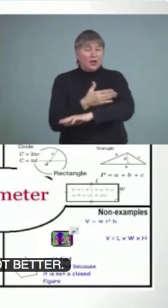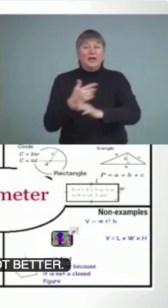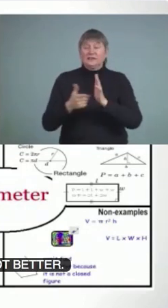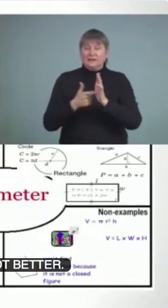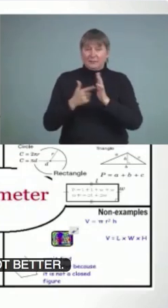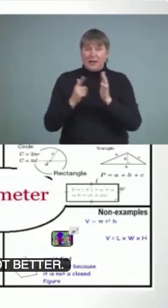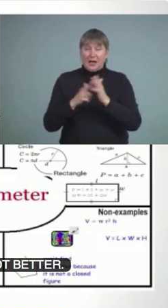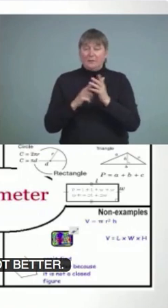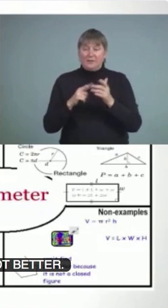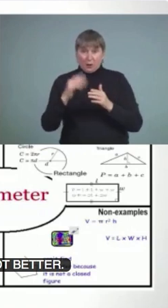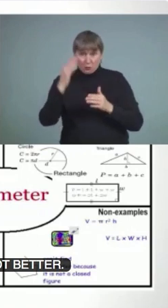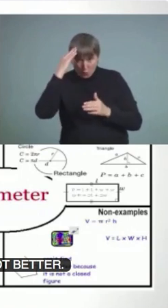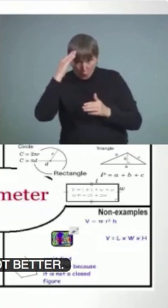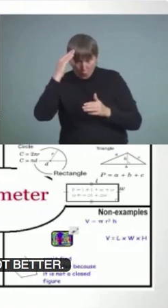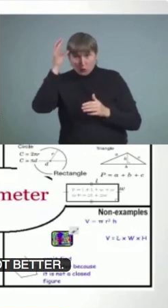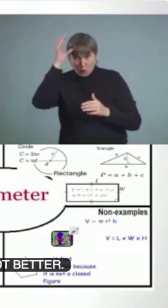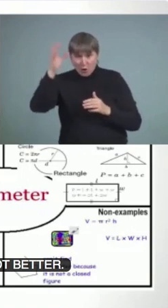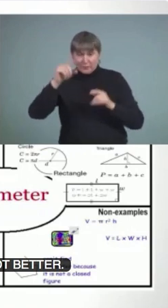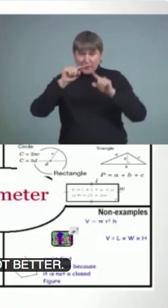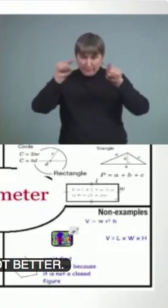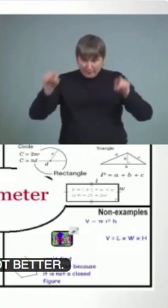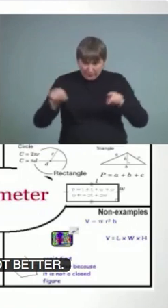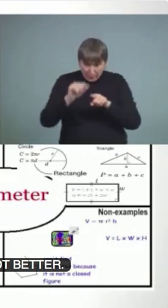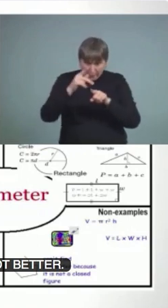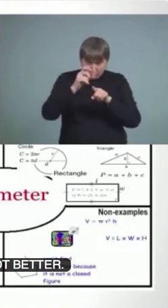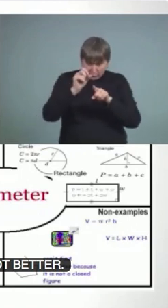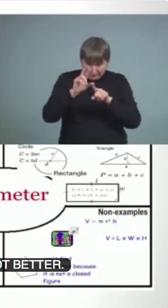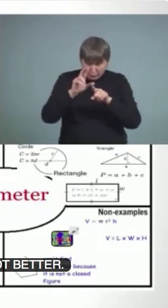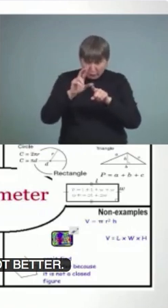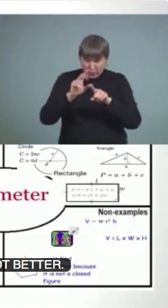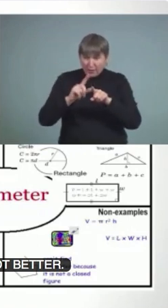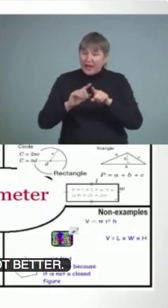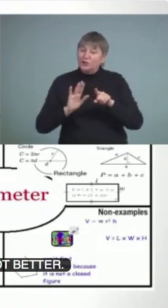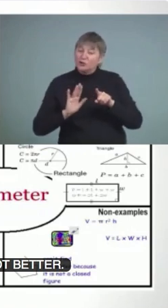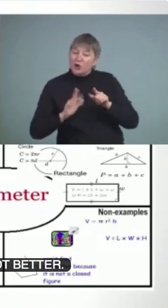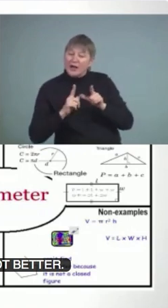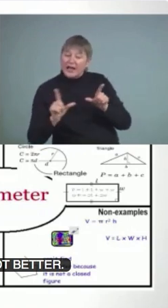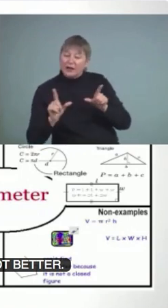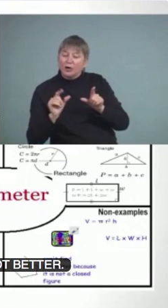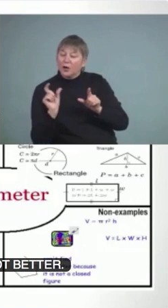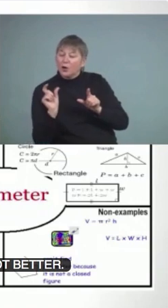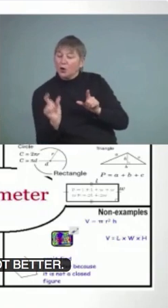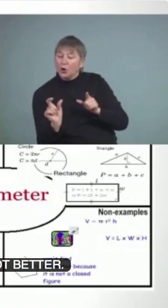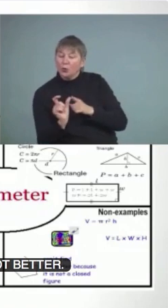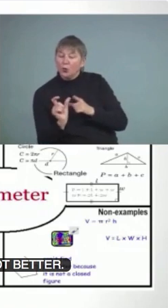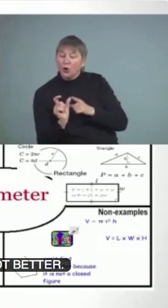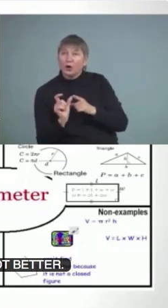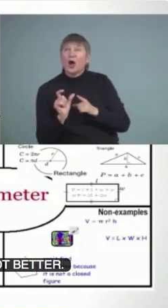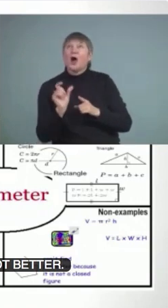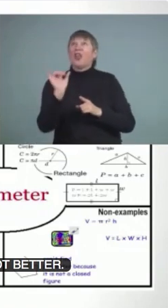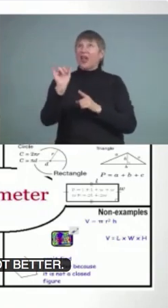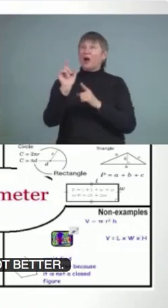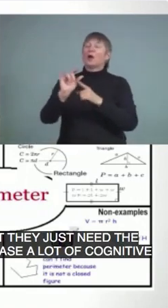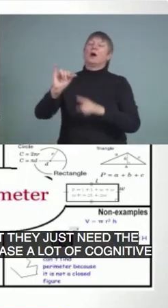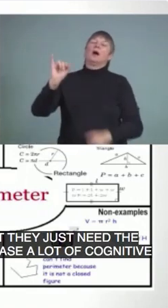of perimeter, but they just need the word, what does it mean in my language? That can decrease a lot of cognitive load for them.